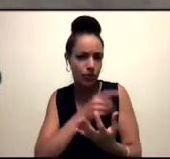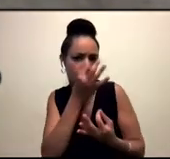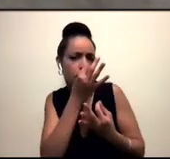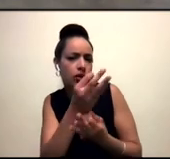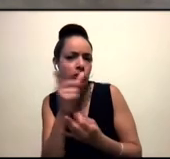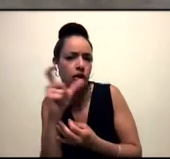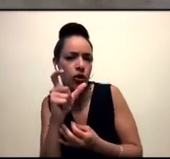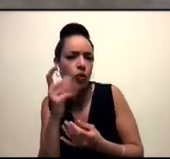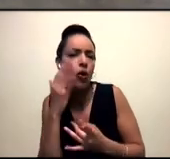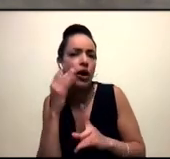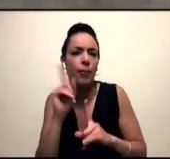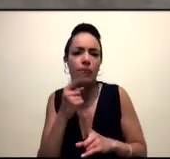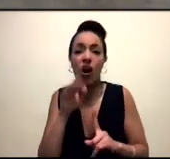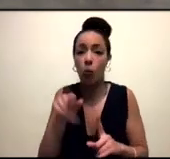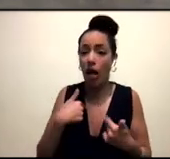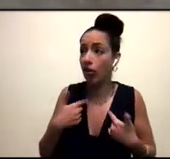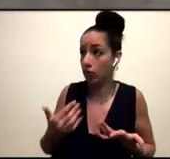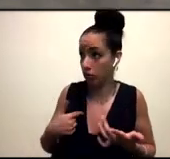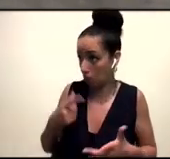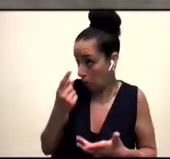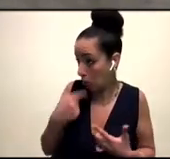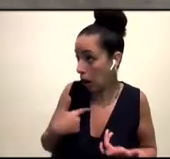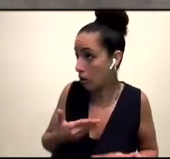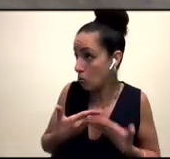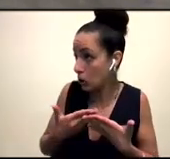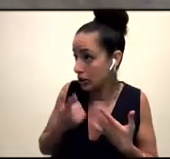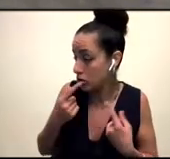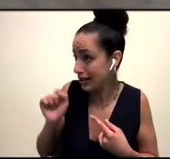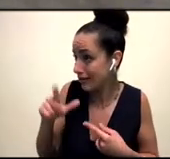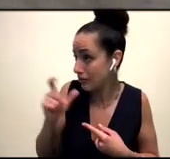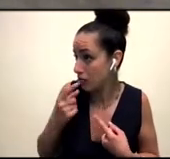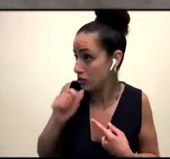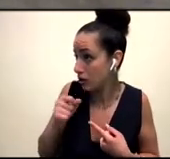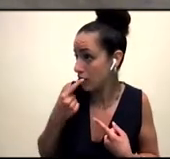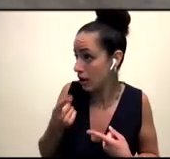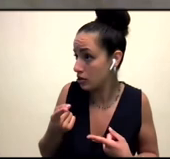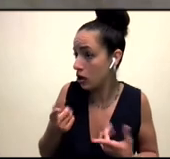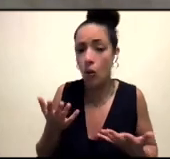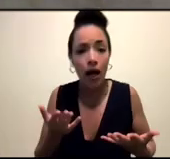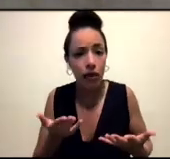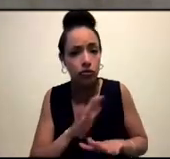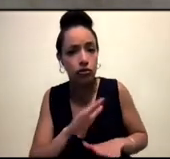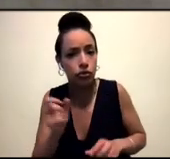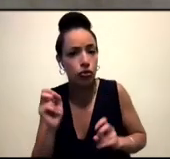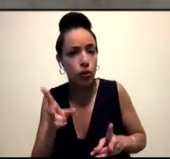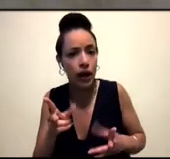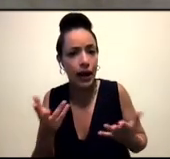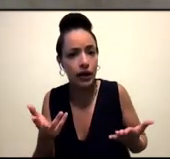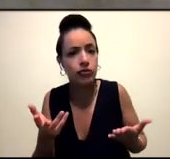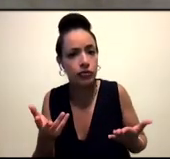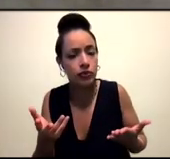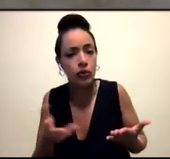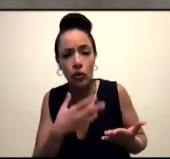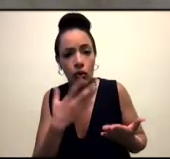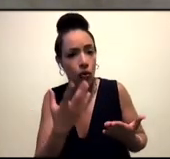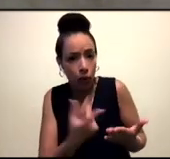see people saying, well, is this okay? Well, you know, it's not okay. And what we have abundant proof of in various surahs is that dehumanization and